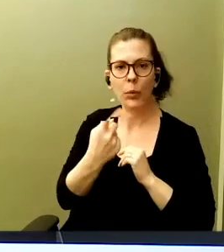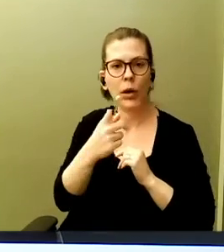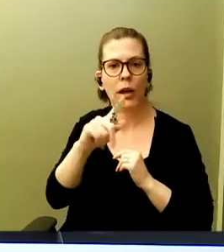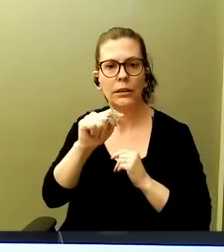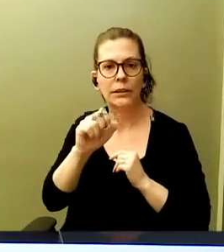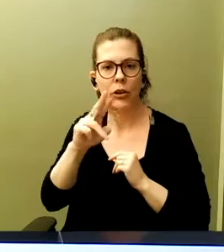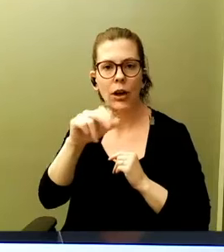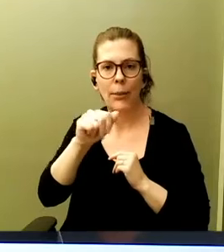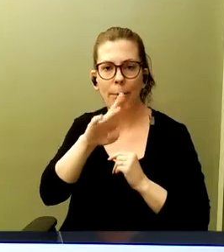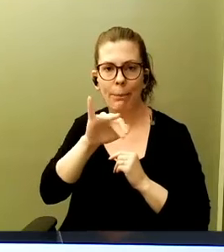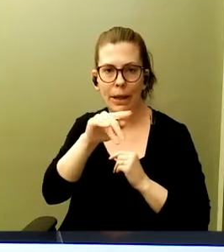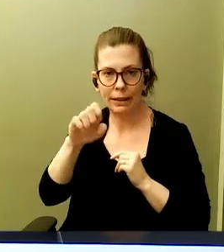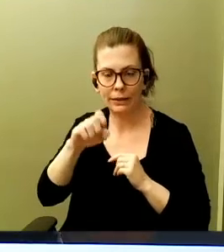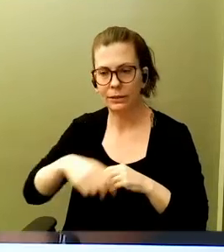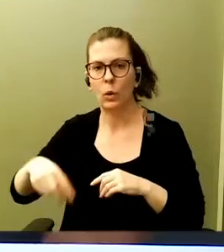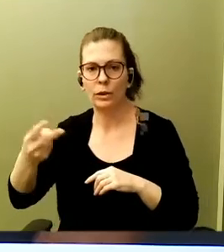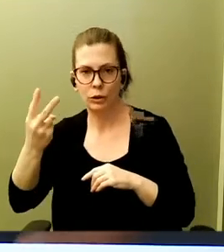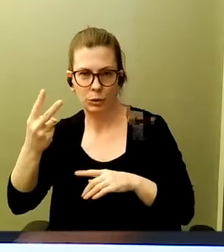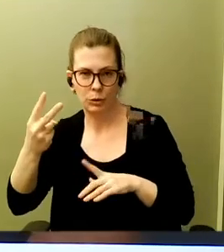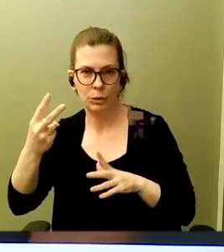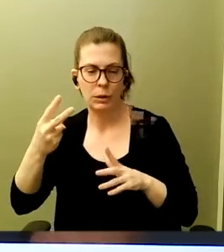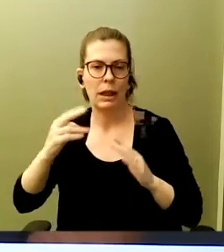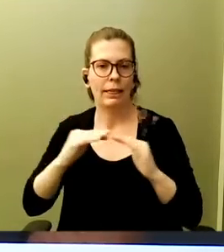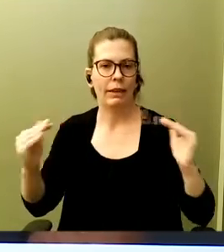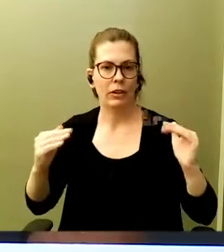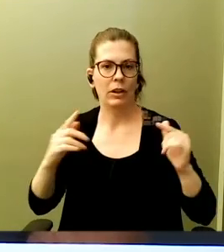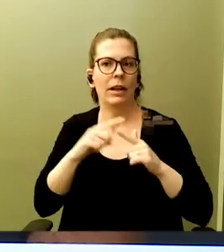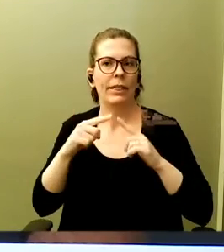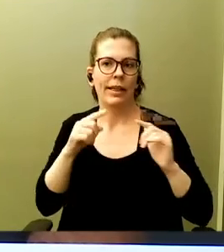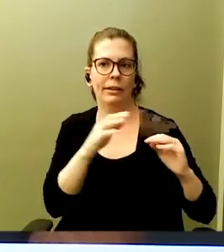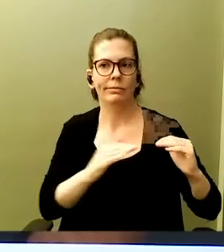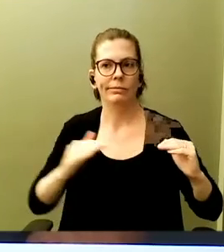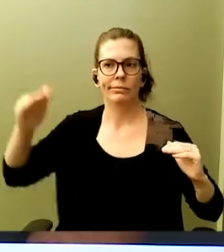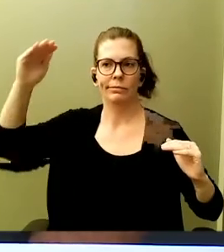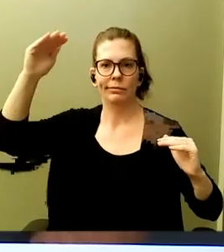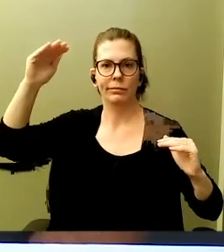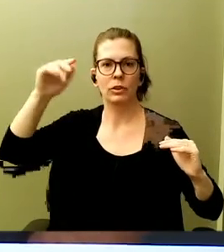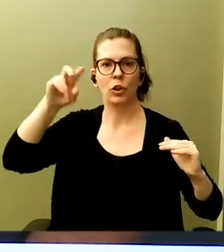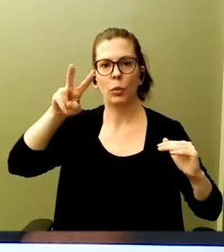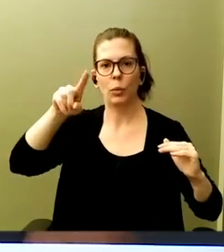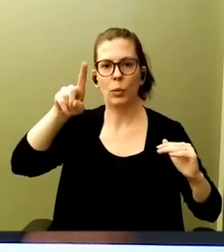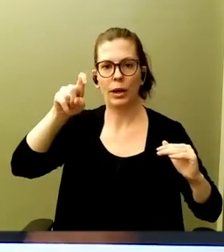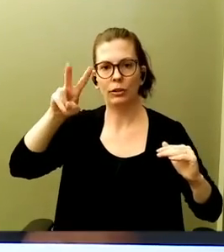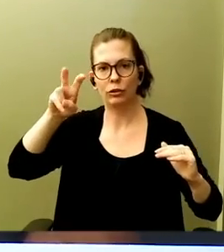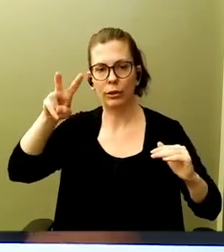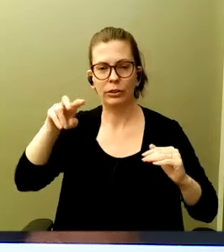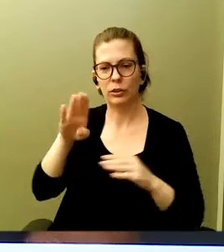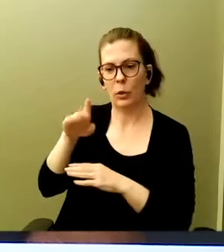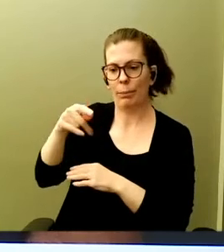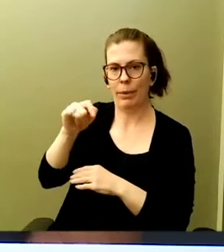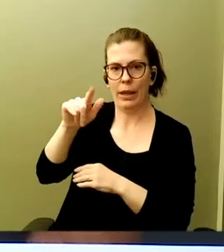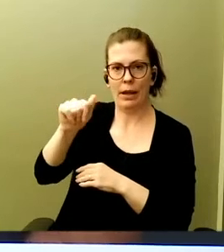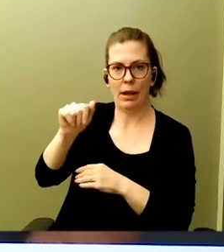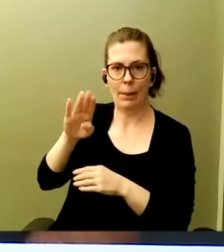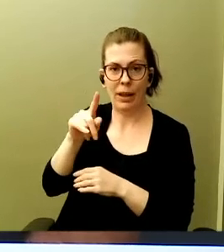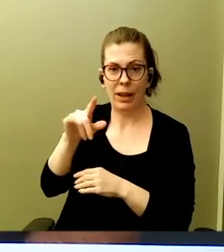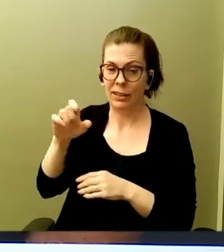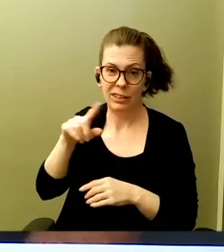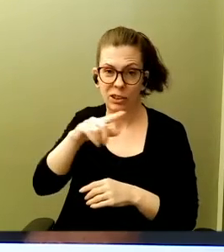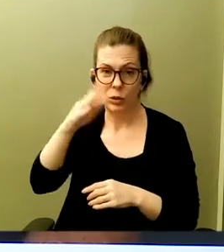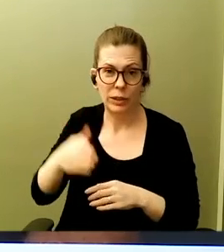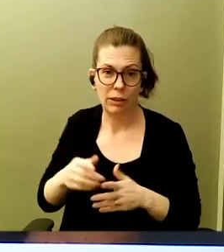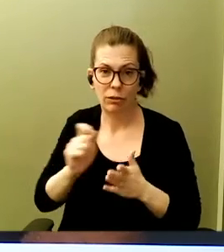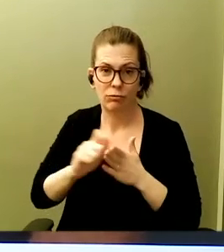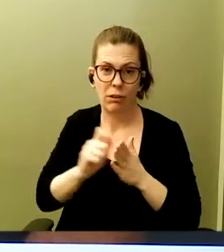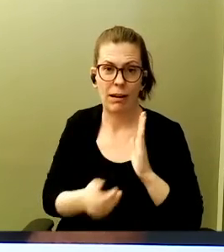and go to 100 terabytes and to petabytes and never rewrite a single line of code. So if you're an ad tech company